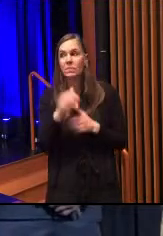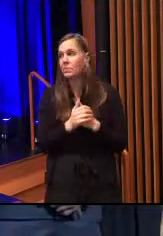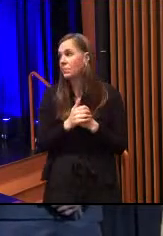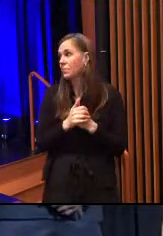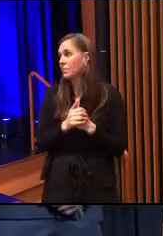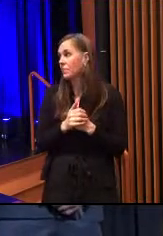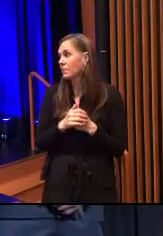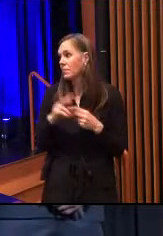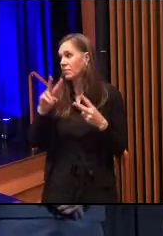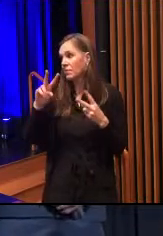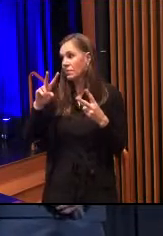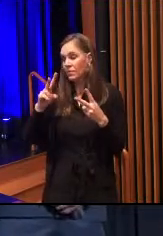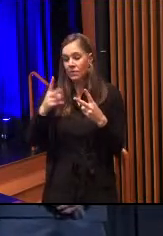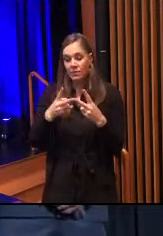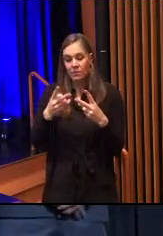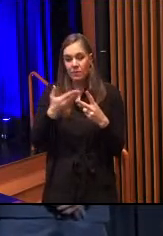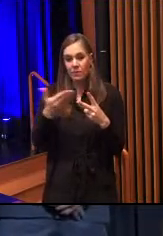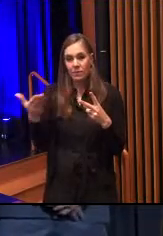And then second,